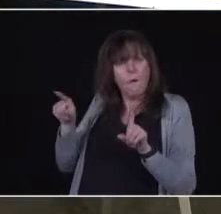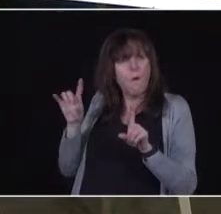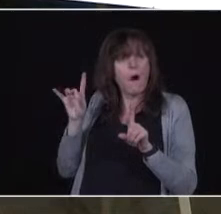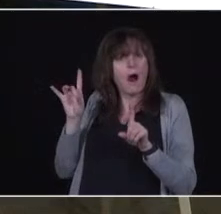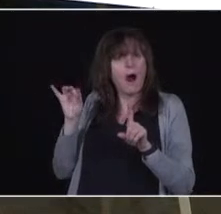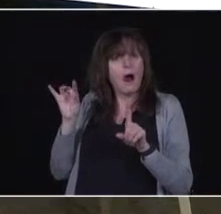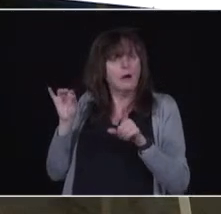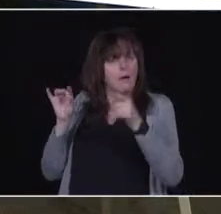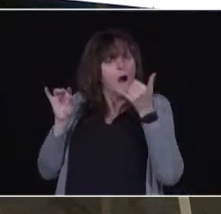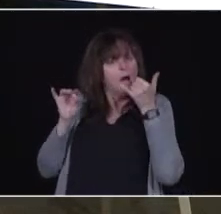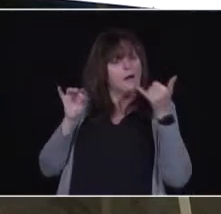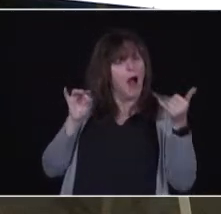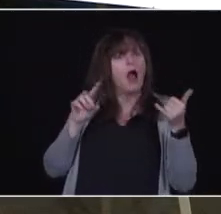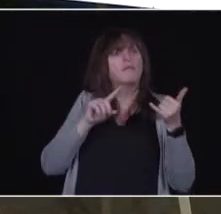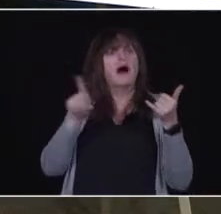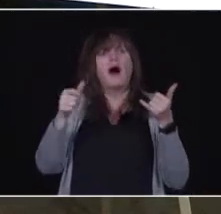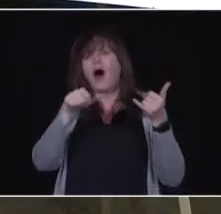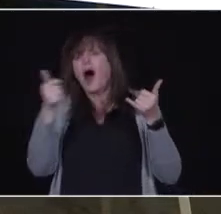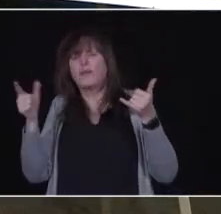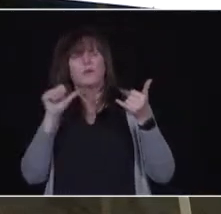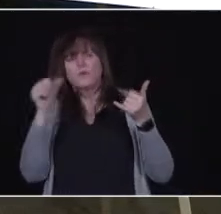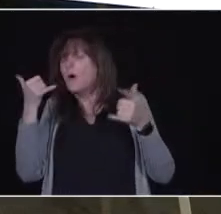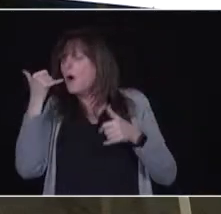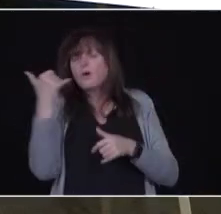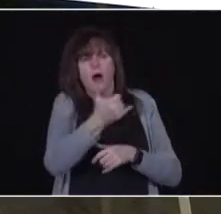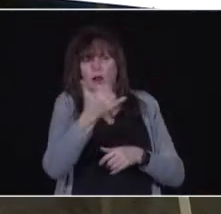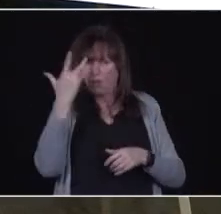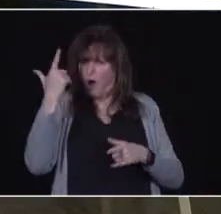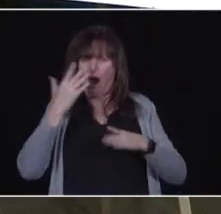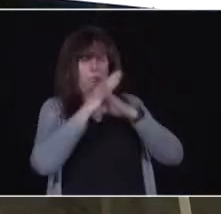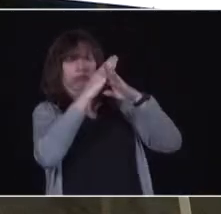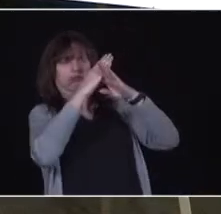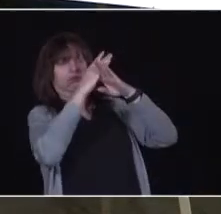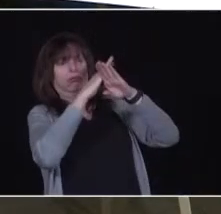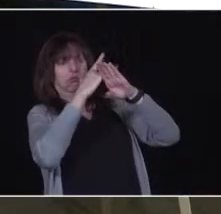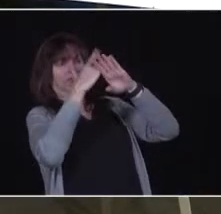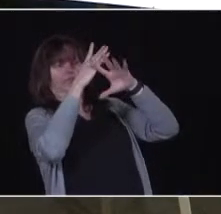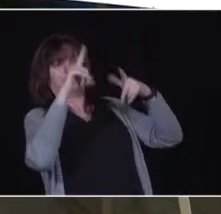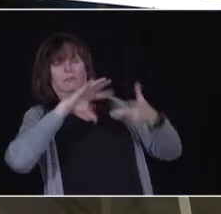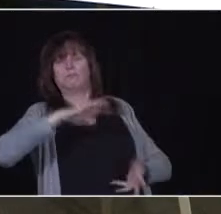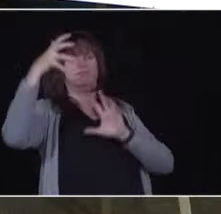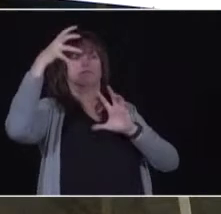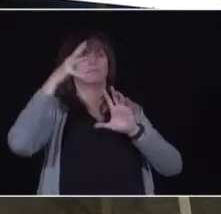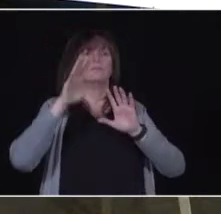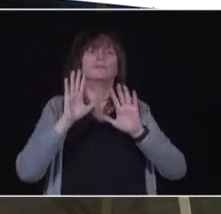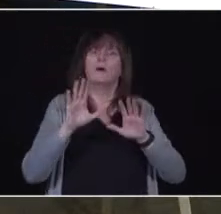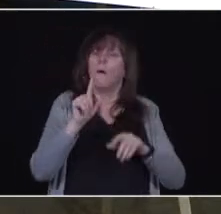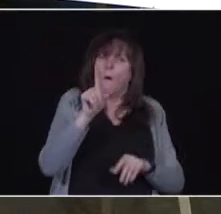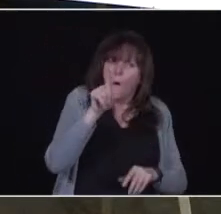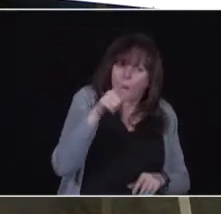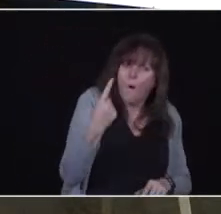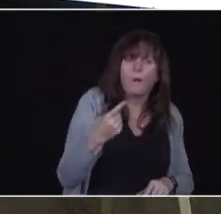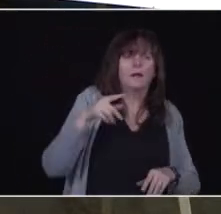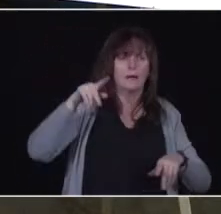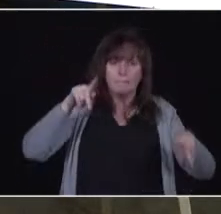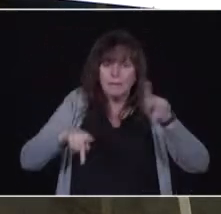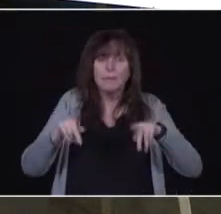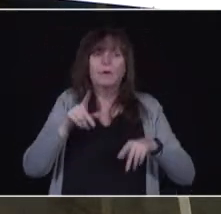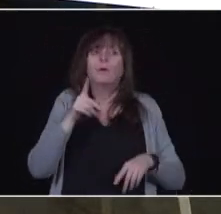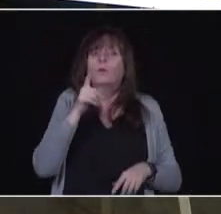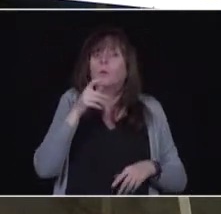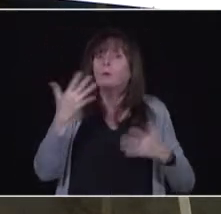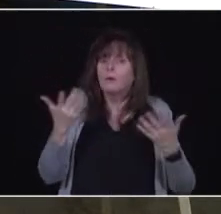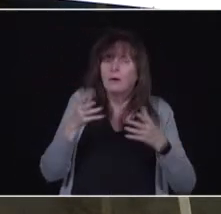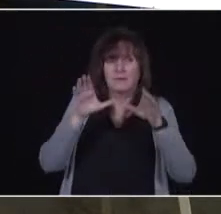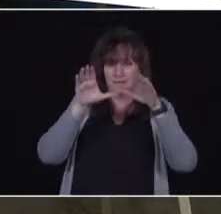You will not be permitted to go through the system if you are not in that age bracket or acting for somebody in that age bracket and please do not call the call centre. And